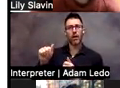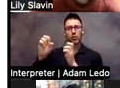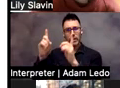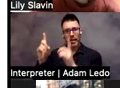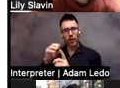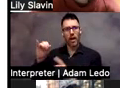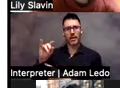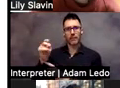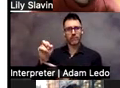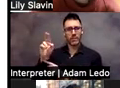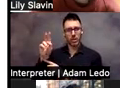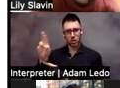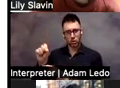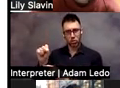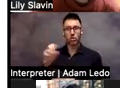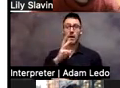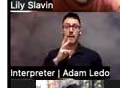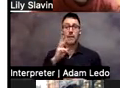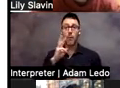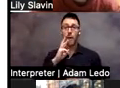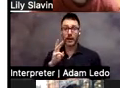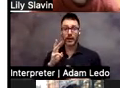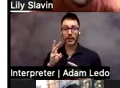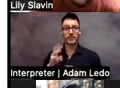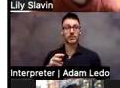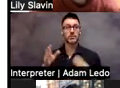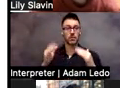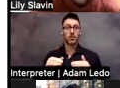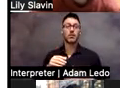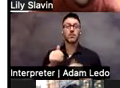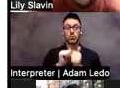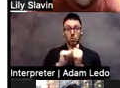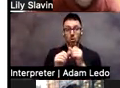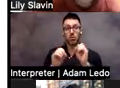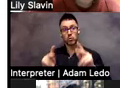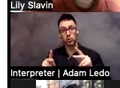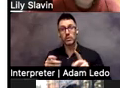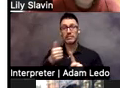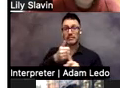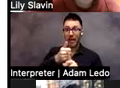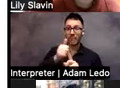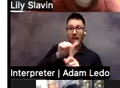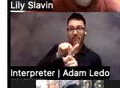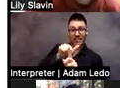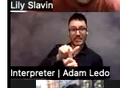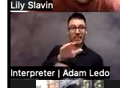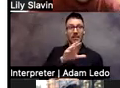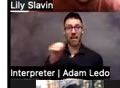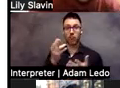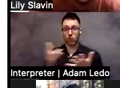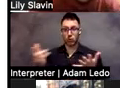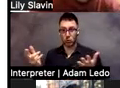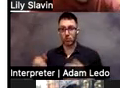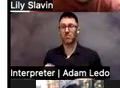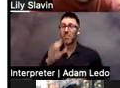sport opportunities, and talk about self-advocacy, and then some resources. By the way, each of these topics, I could do an hour